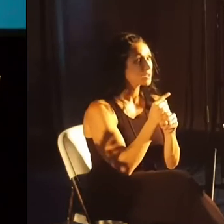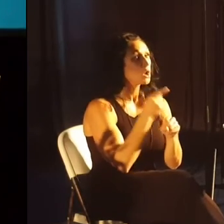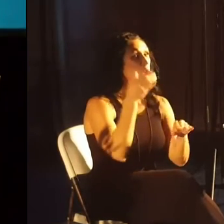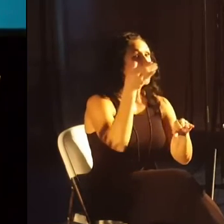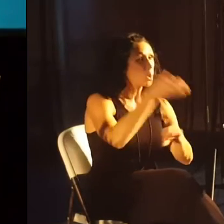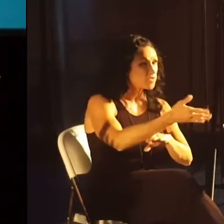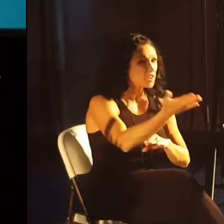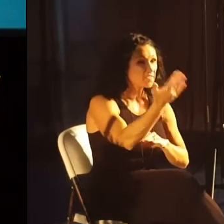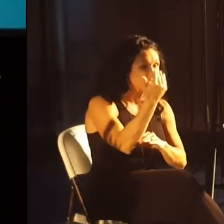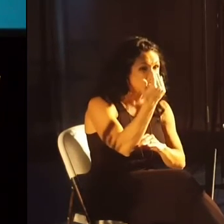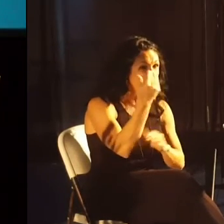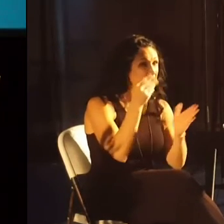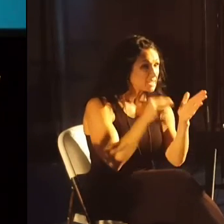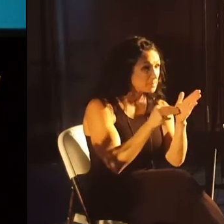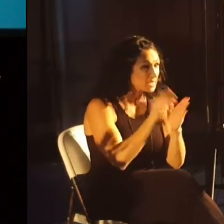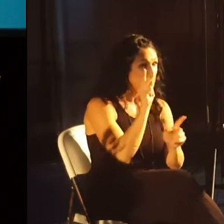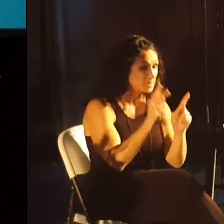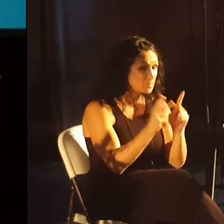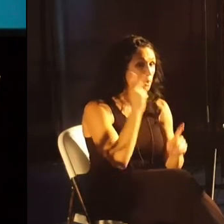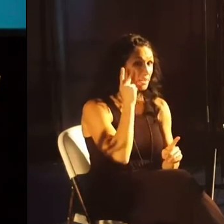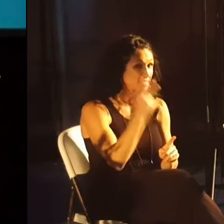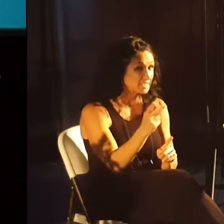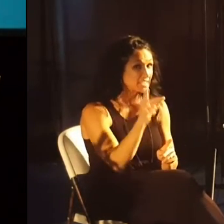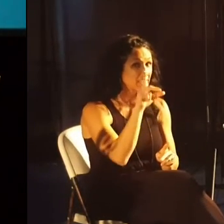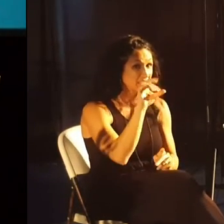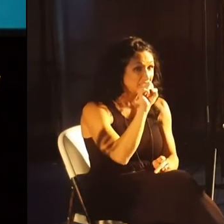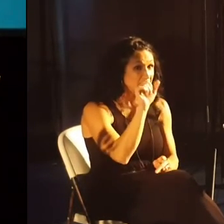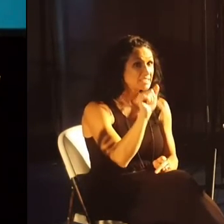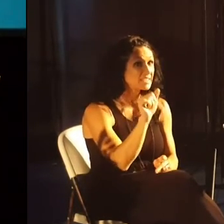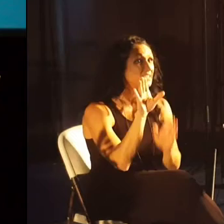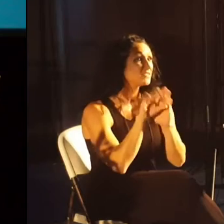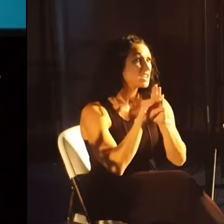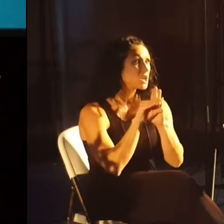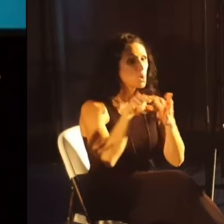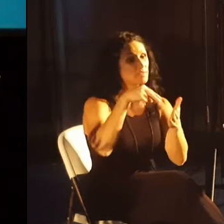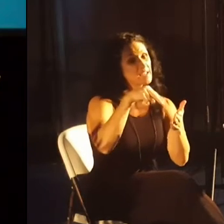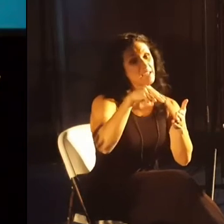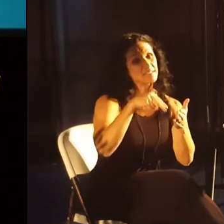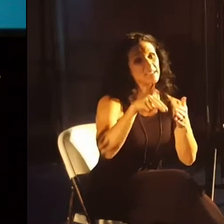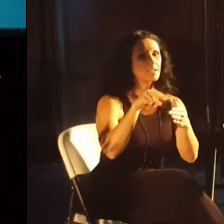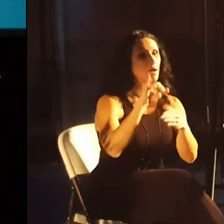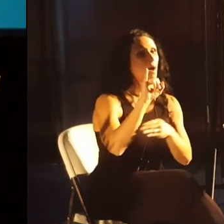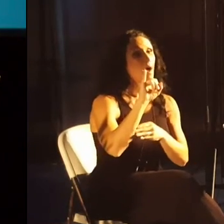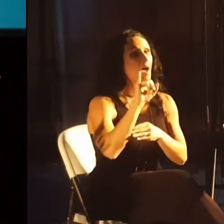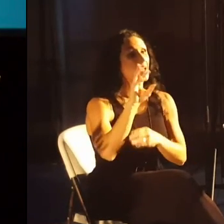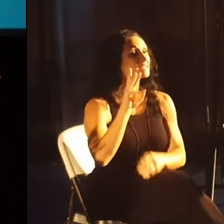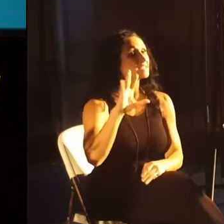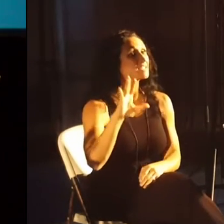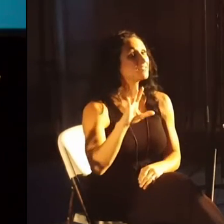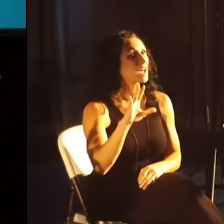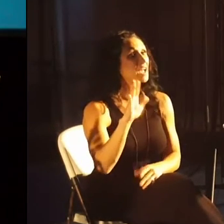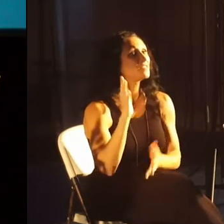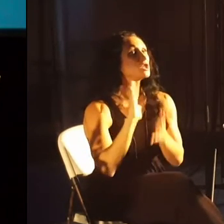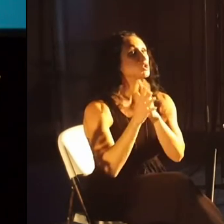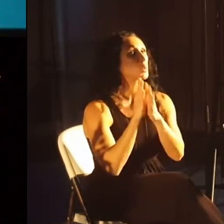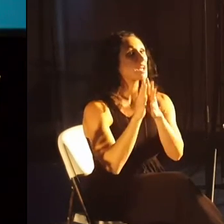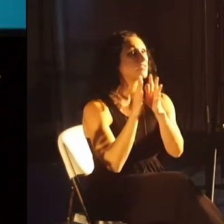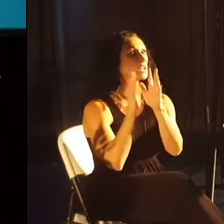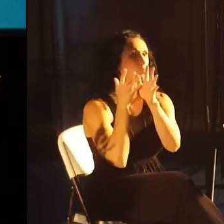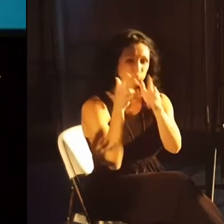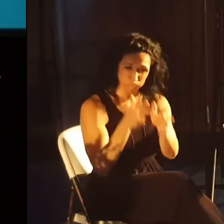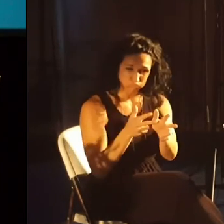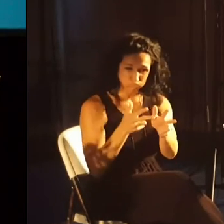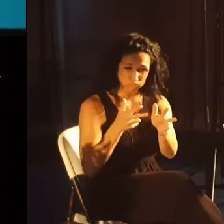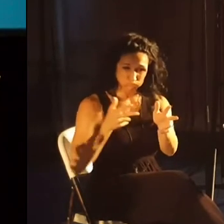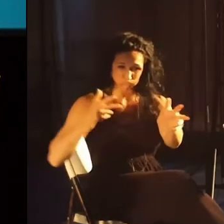15 million people have seen Lisa Smoot's video of dancing on I-65 in a traffic gridlock. It's